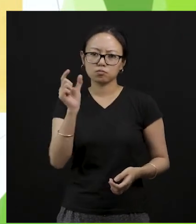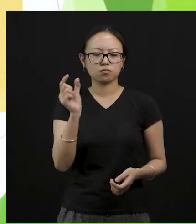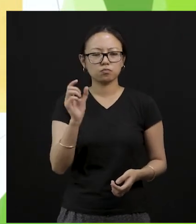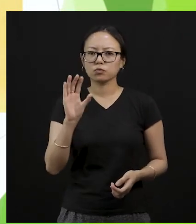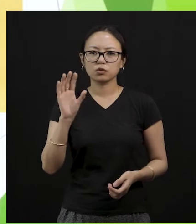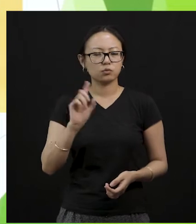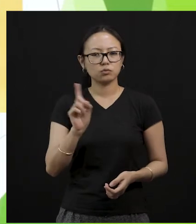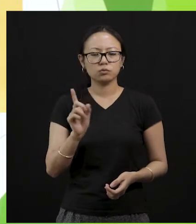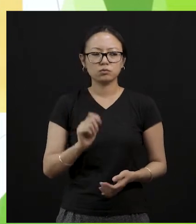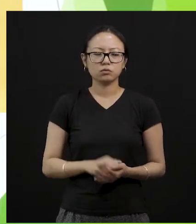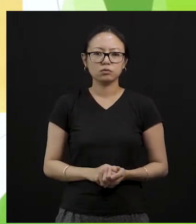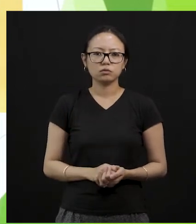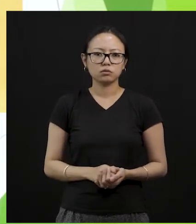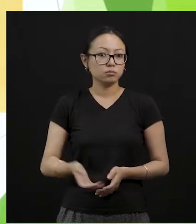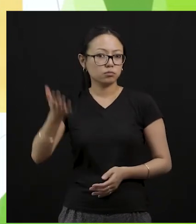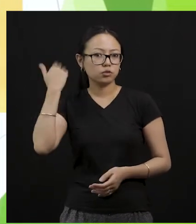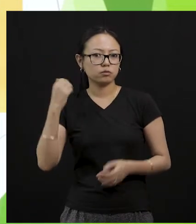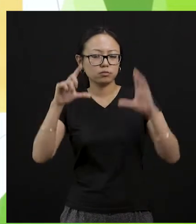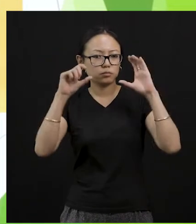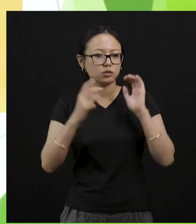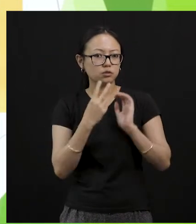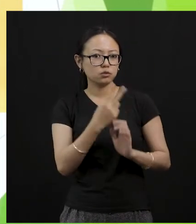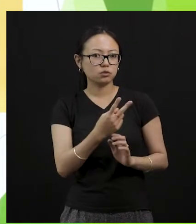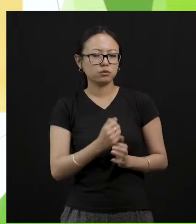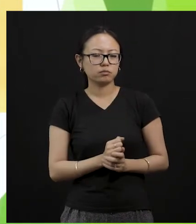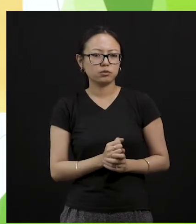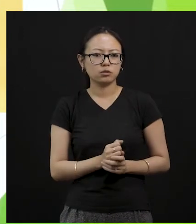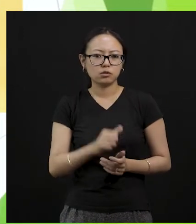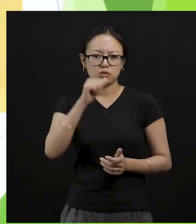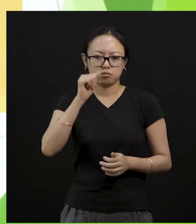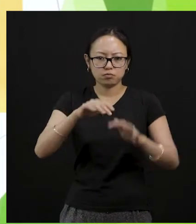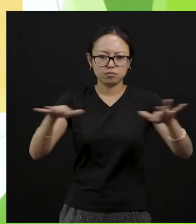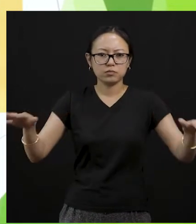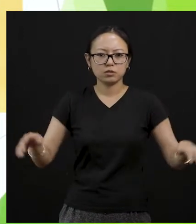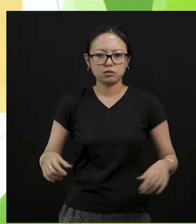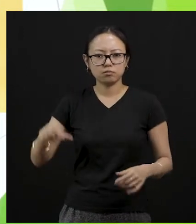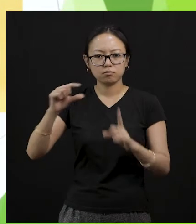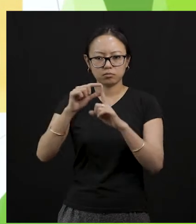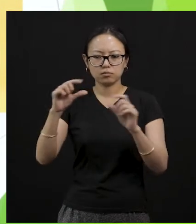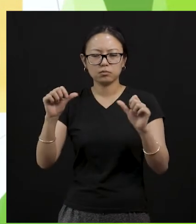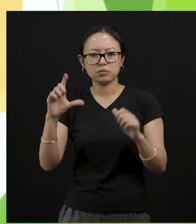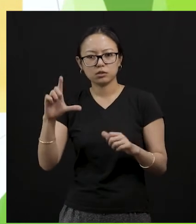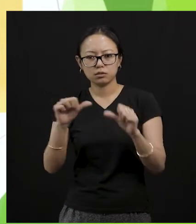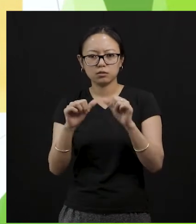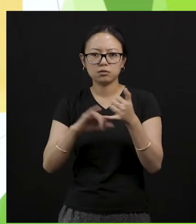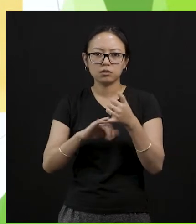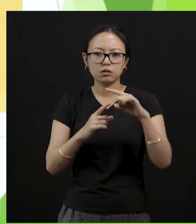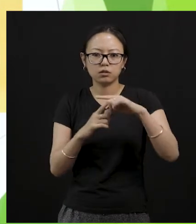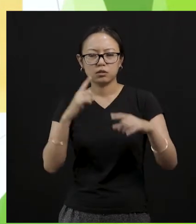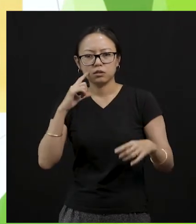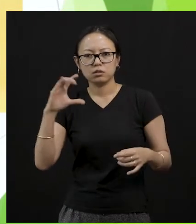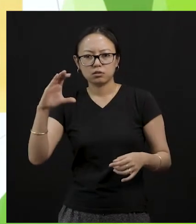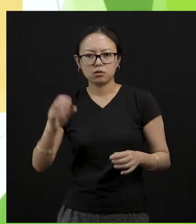All right? So use this cotton cloth bag and the paper bag instead of this plastic bag.